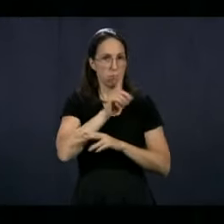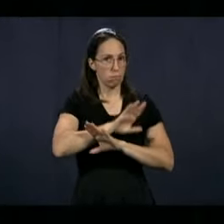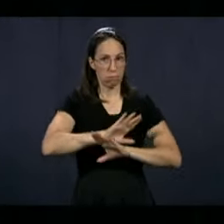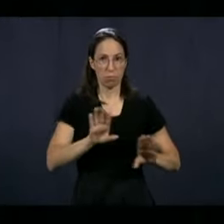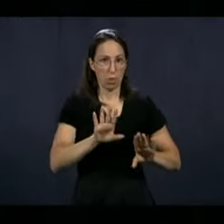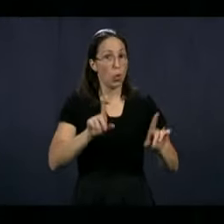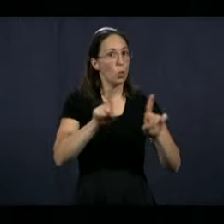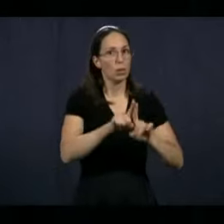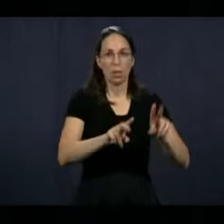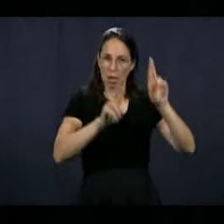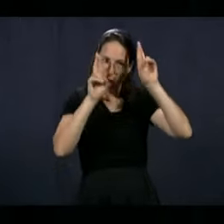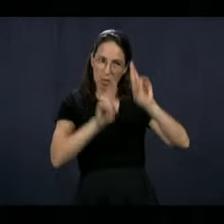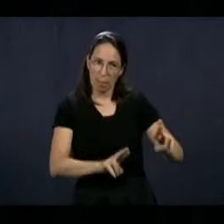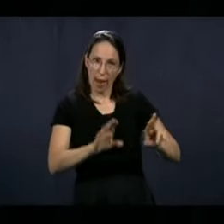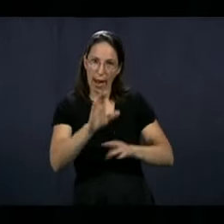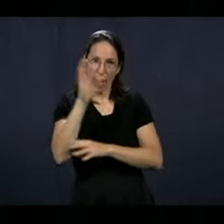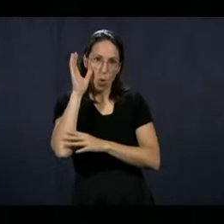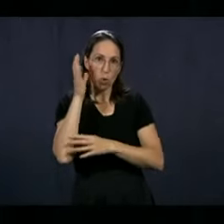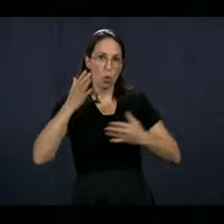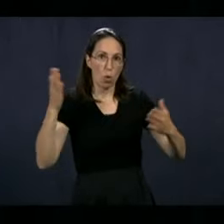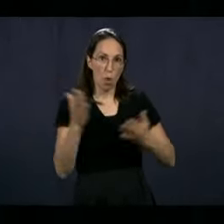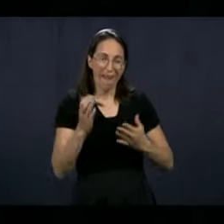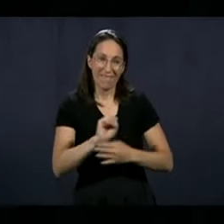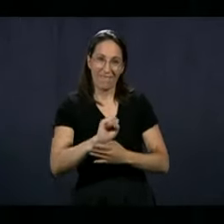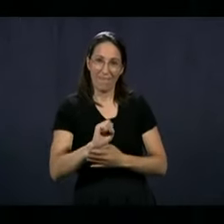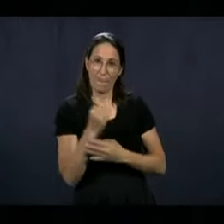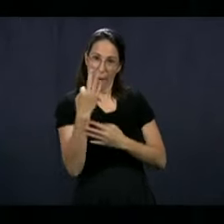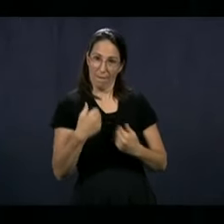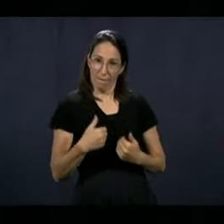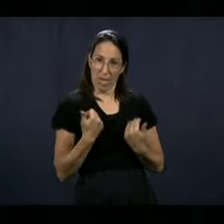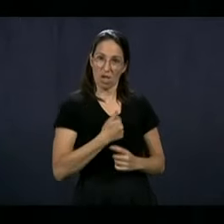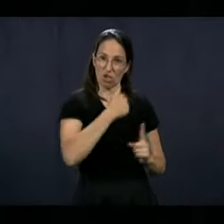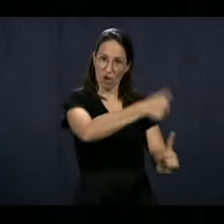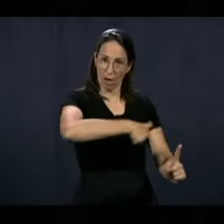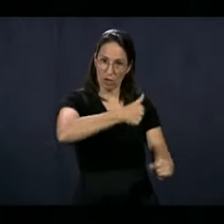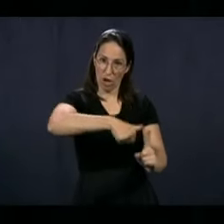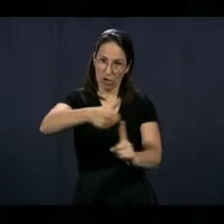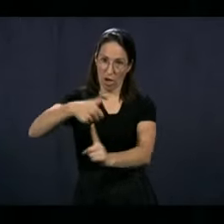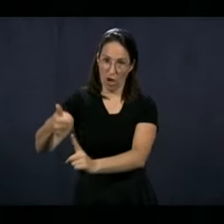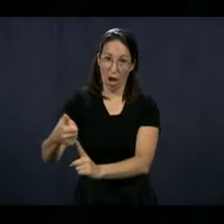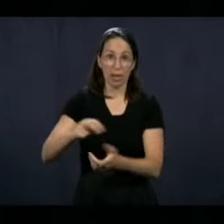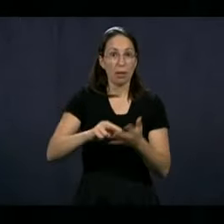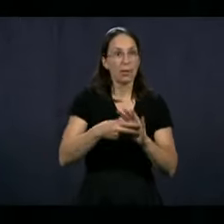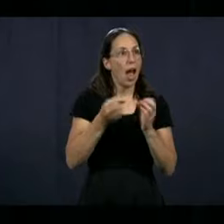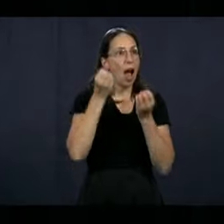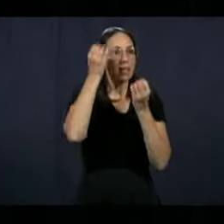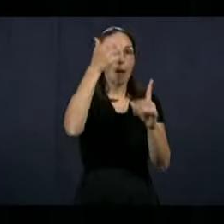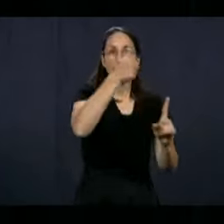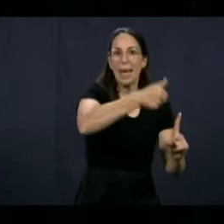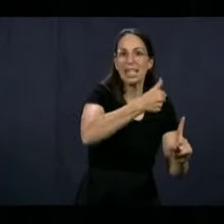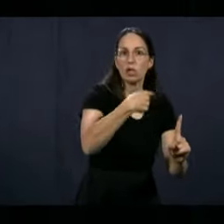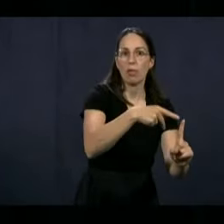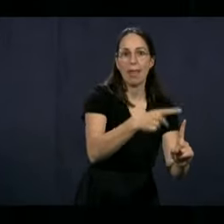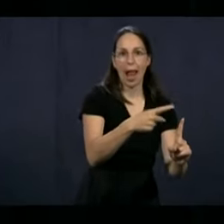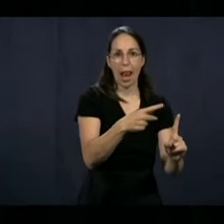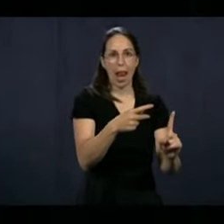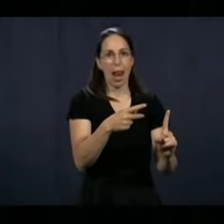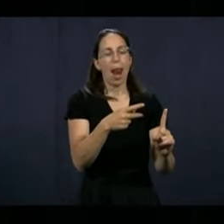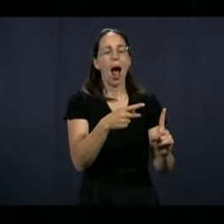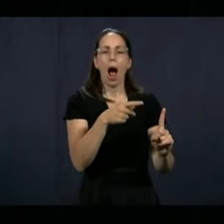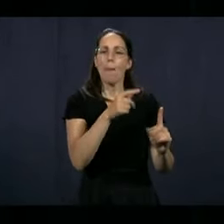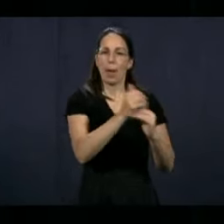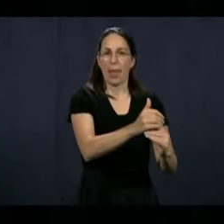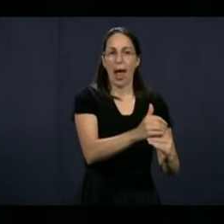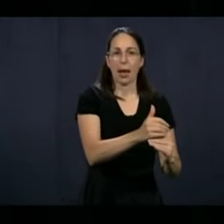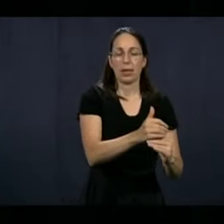anonymous and all of that would be done in respecting people's private life and to make sure that personal information be respected. So